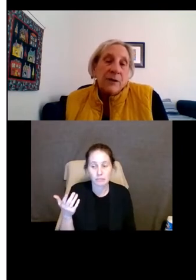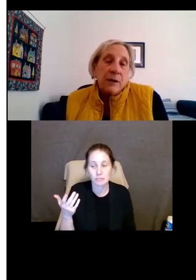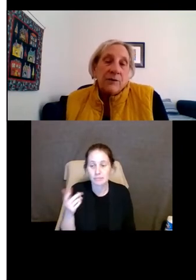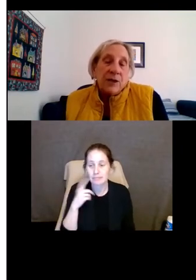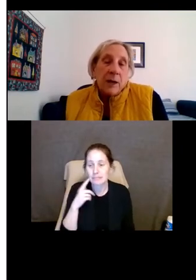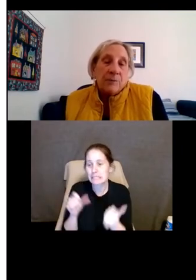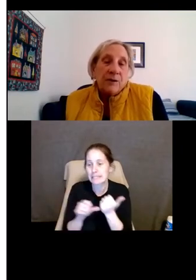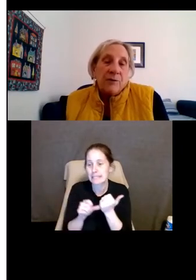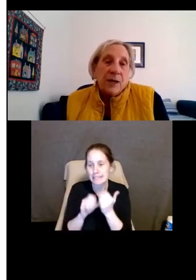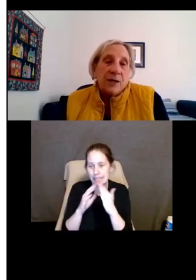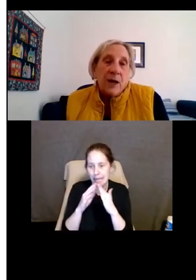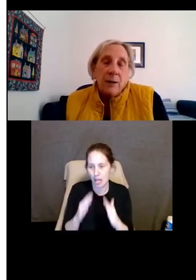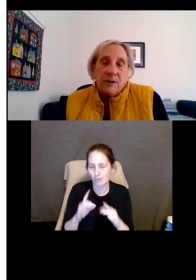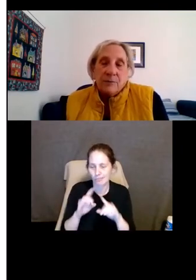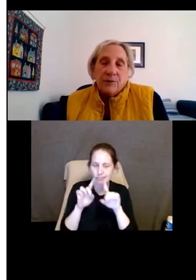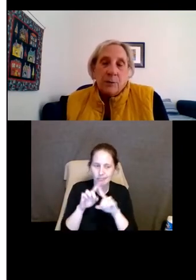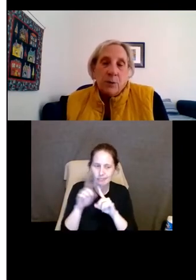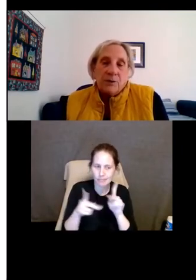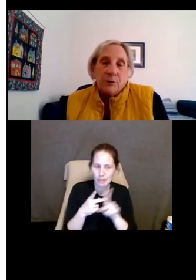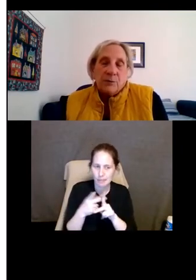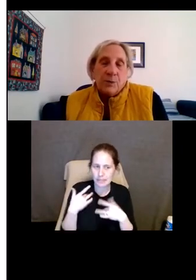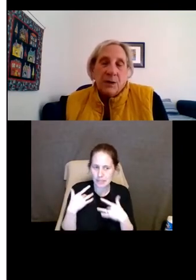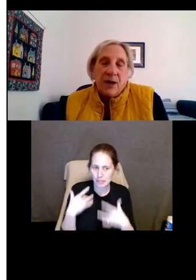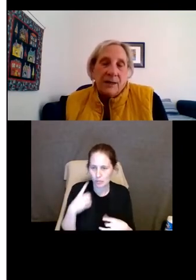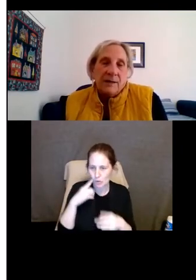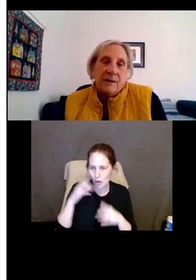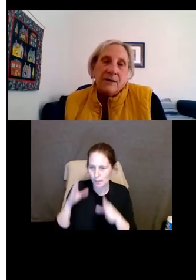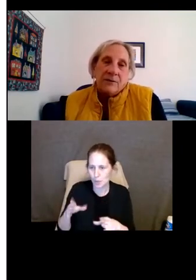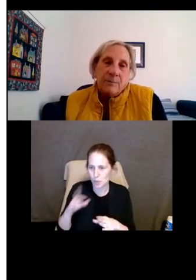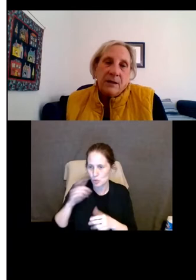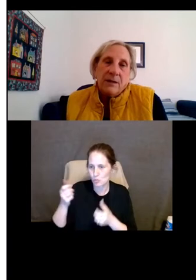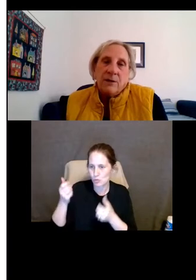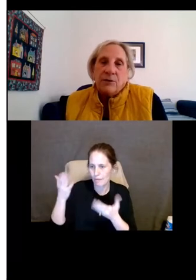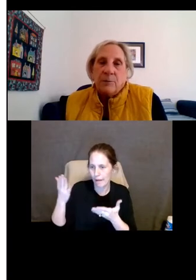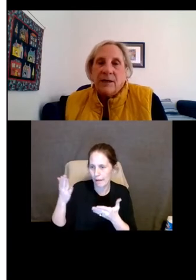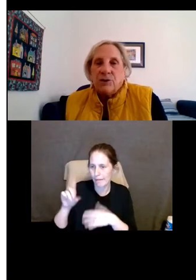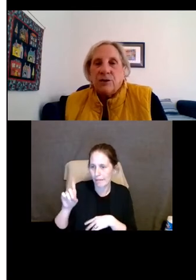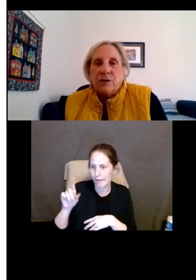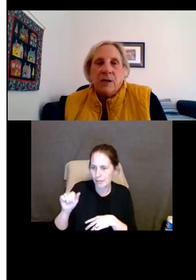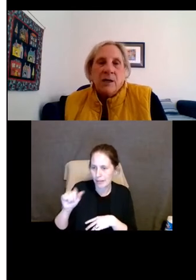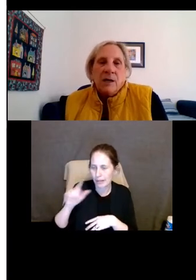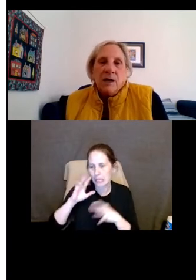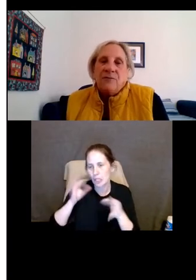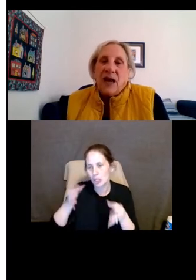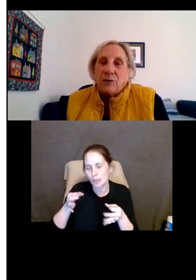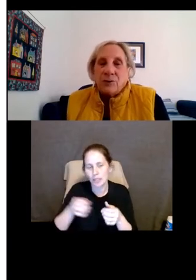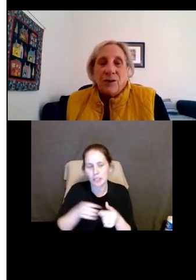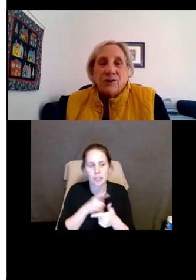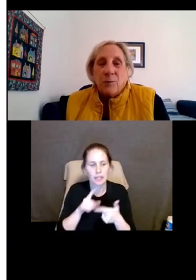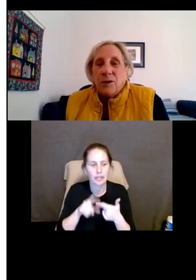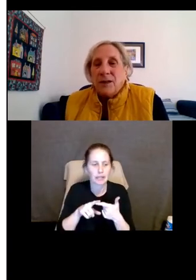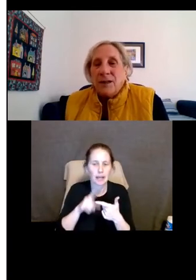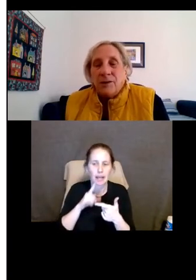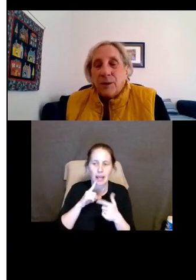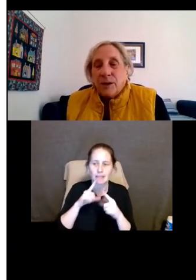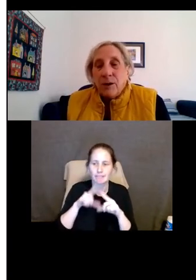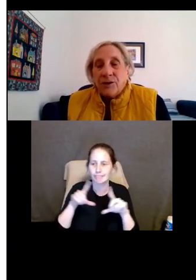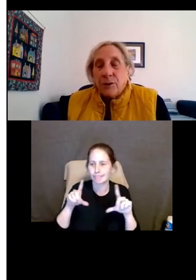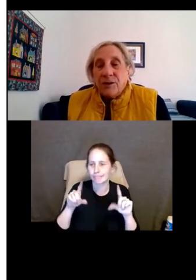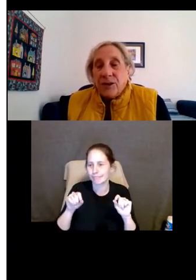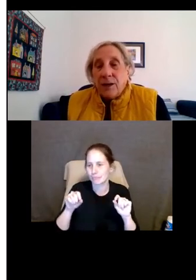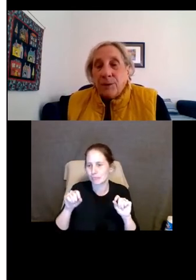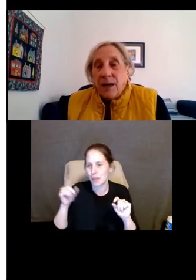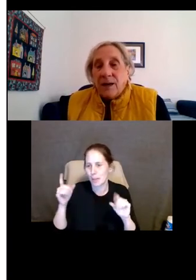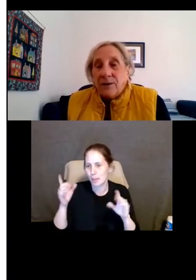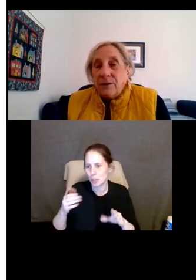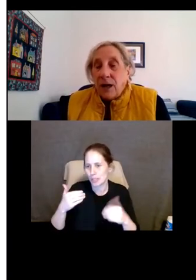housing of various types, it's very common for someone to have provided a disability determination, a voucher that someone only gets because